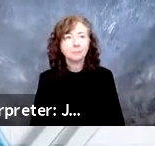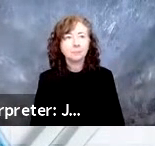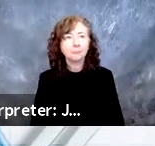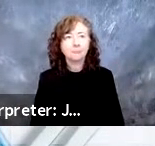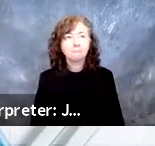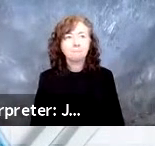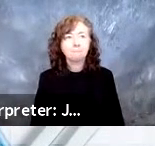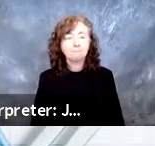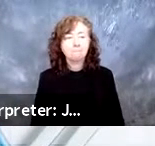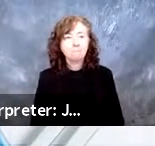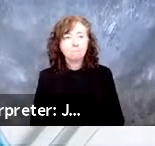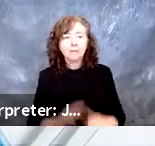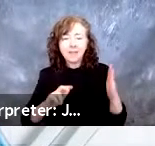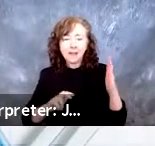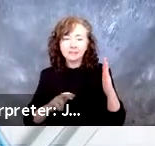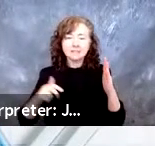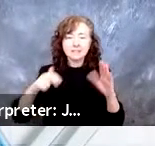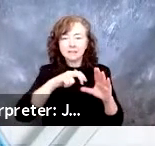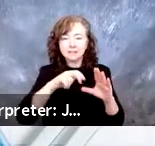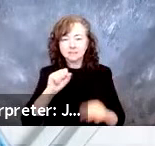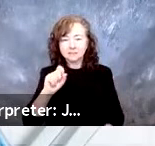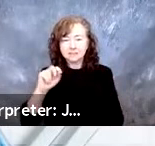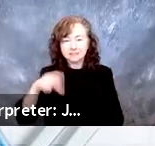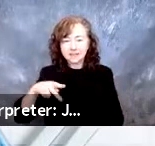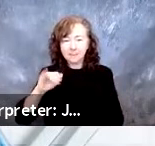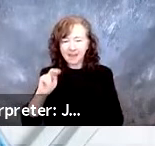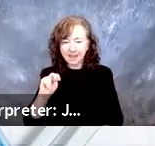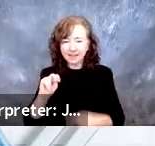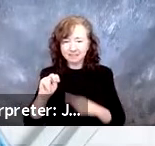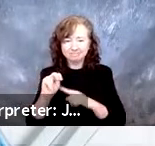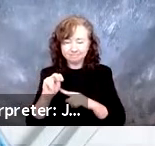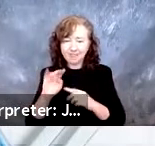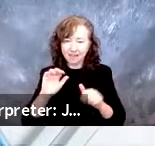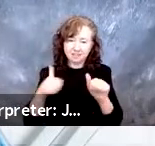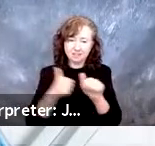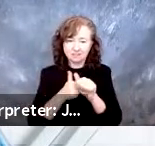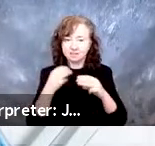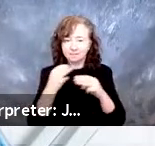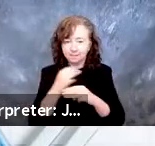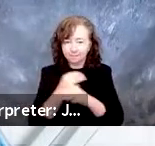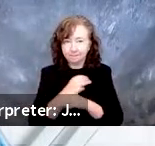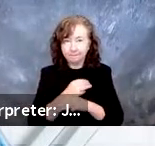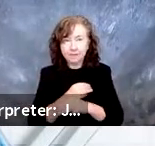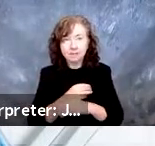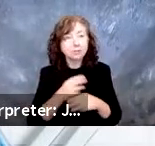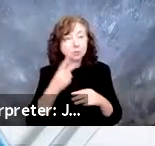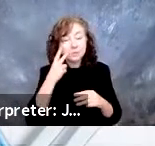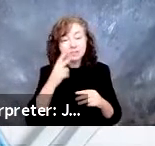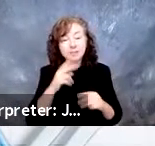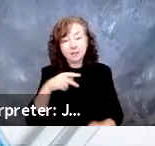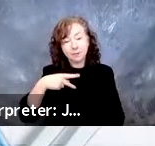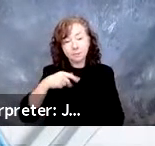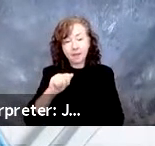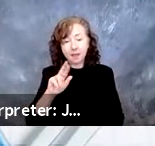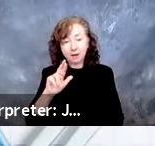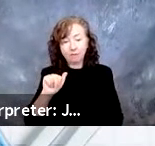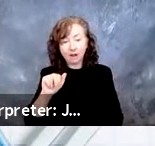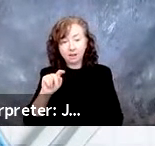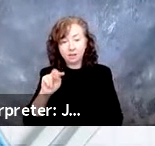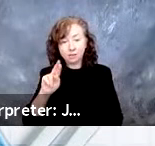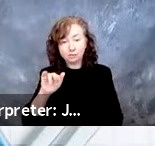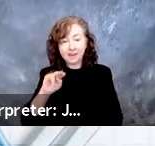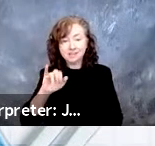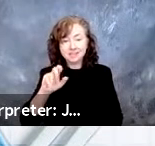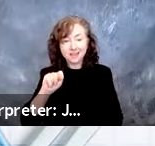Step-in kind of drives the solution. So here's a couple examples right here. We have a paratransit bus on the left with a